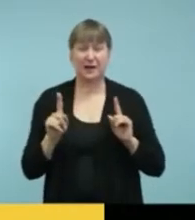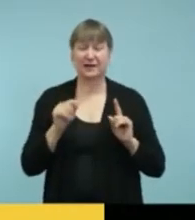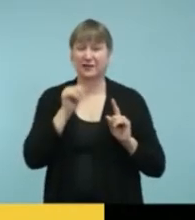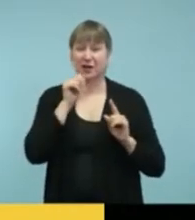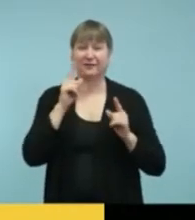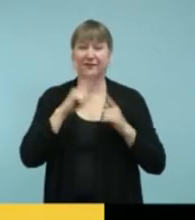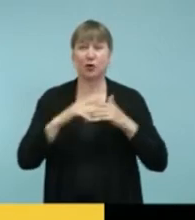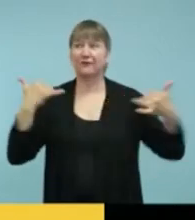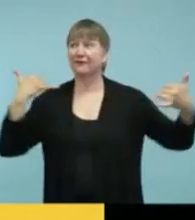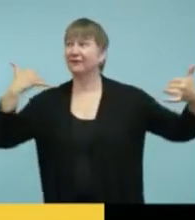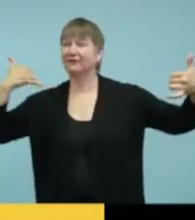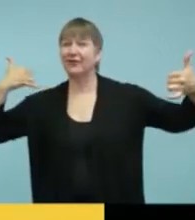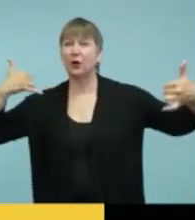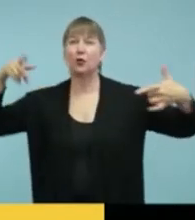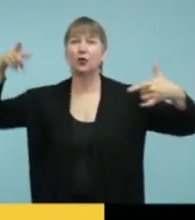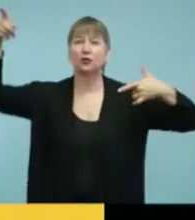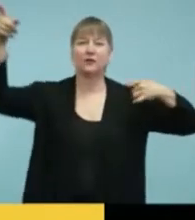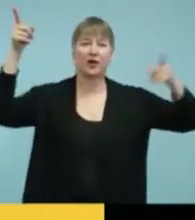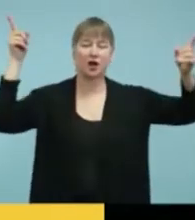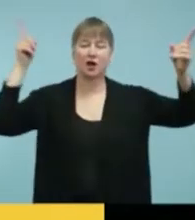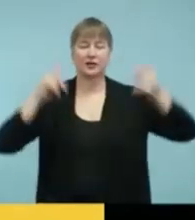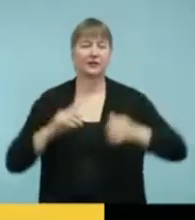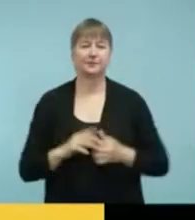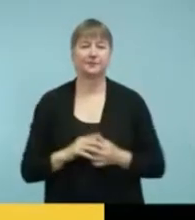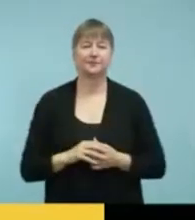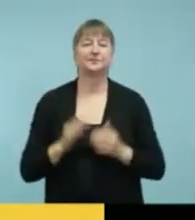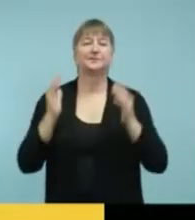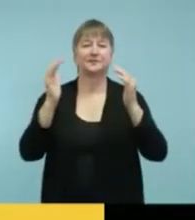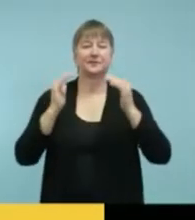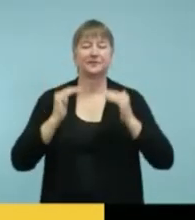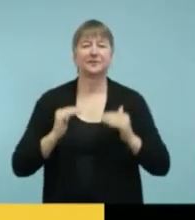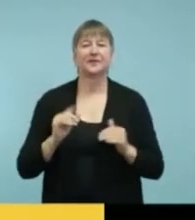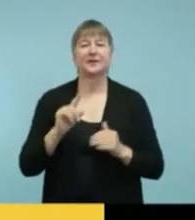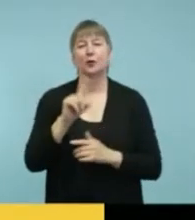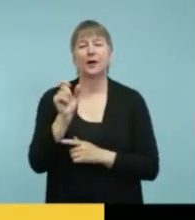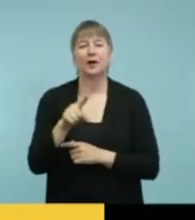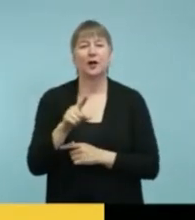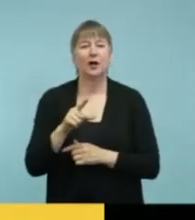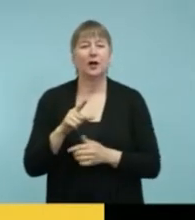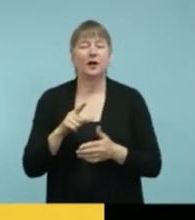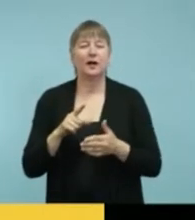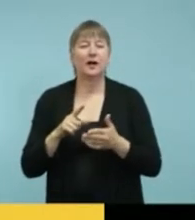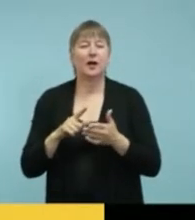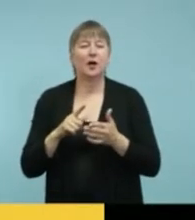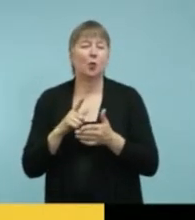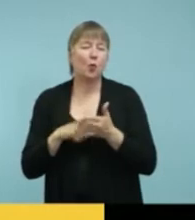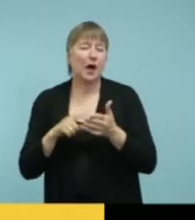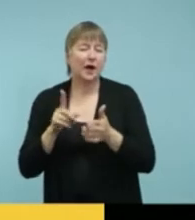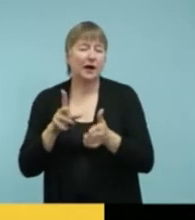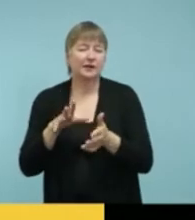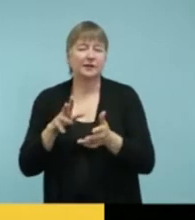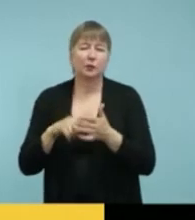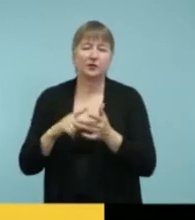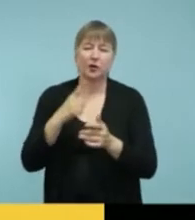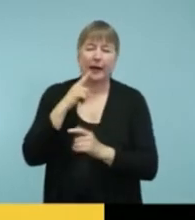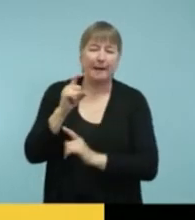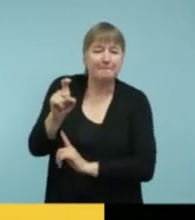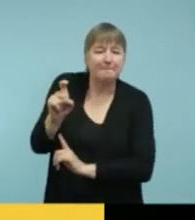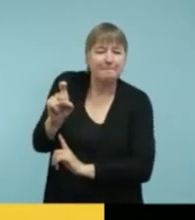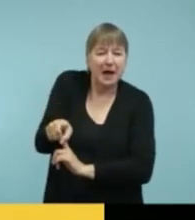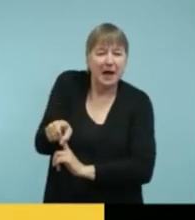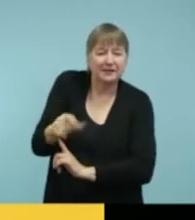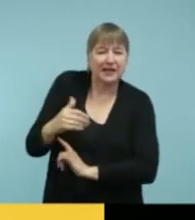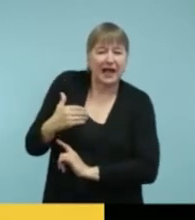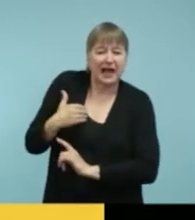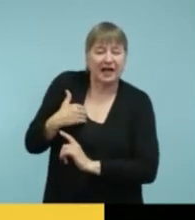Okay. Our next question is what are must have features for hearing aids that parents should be considering when